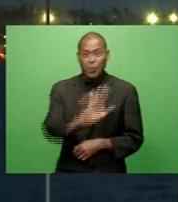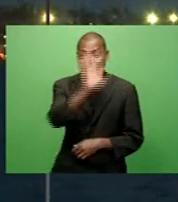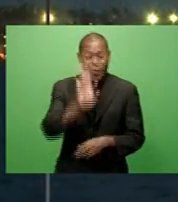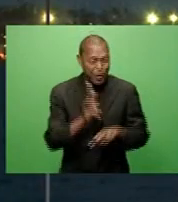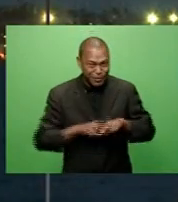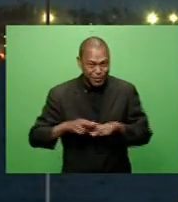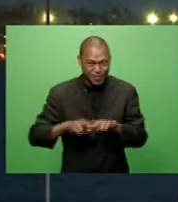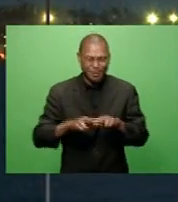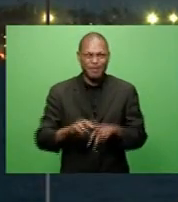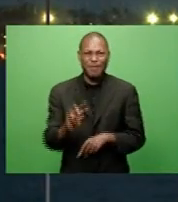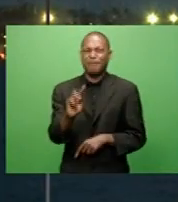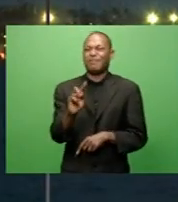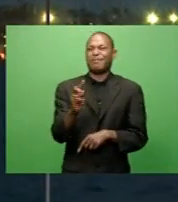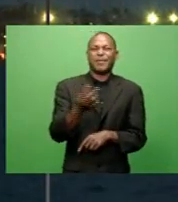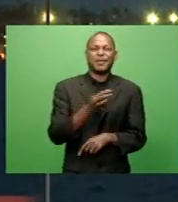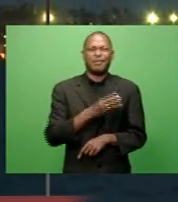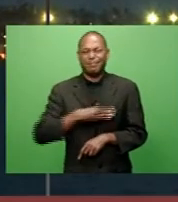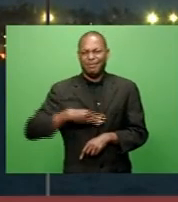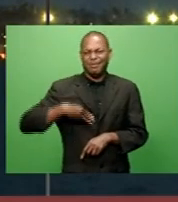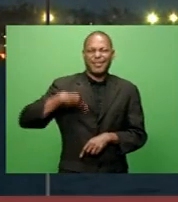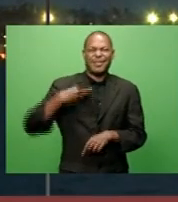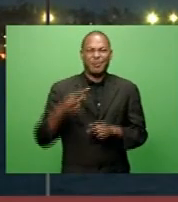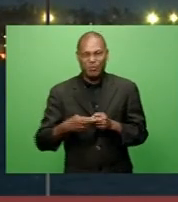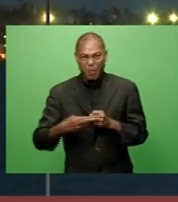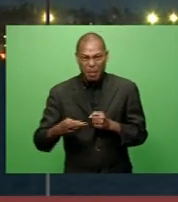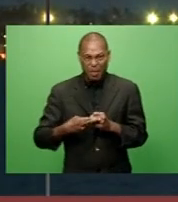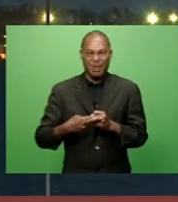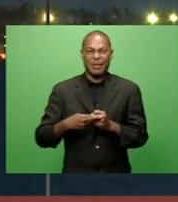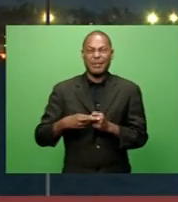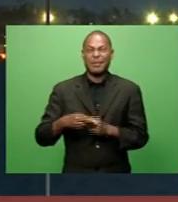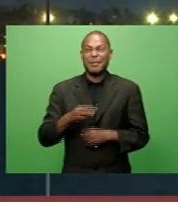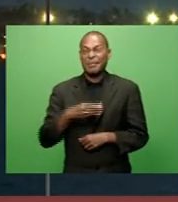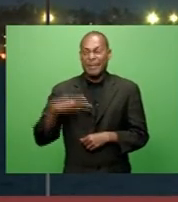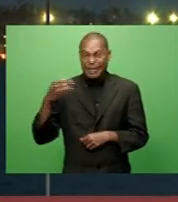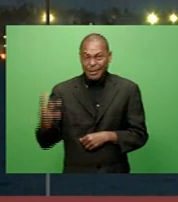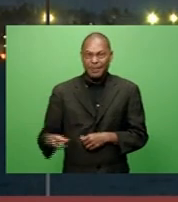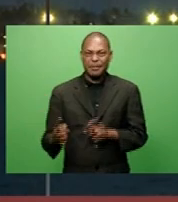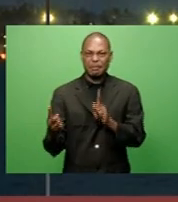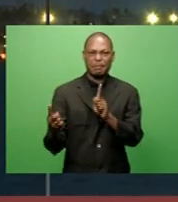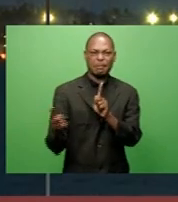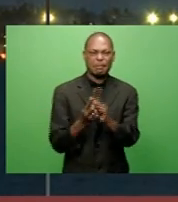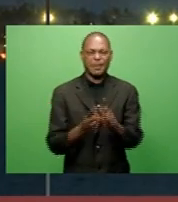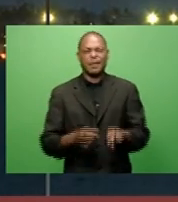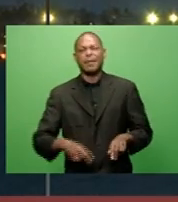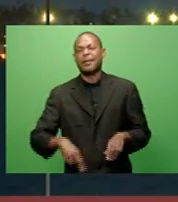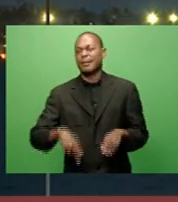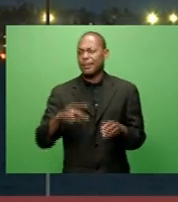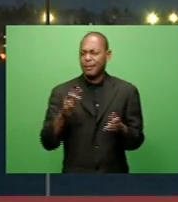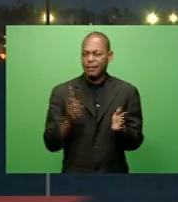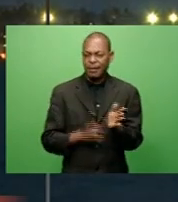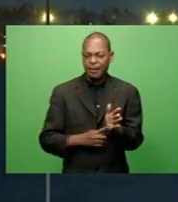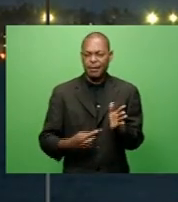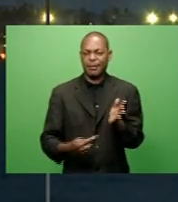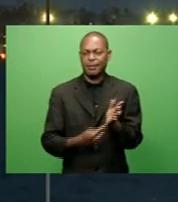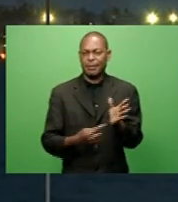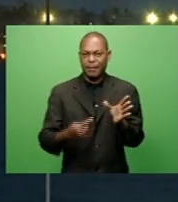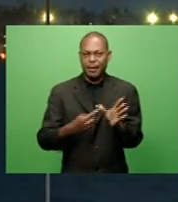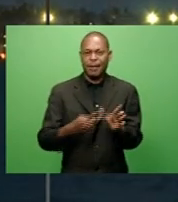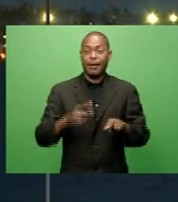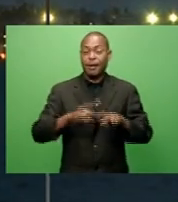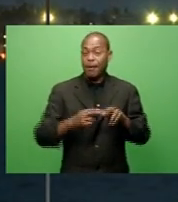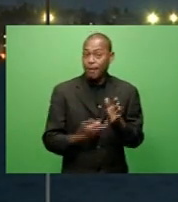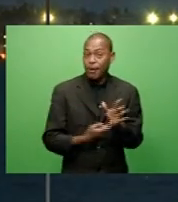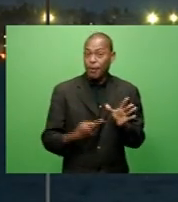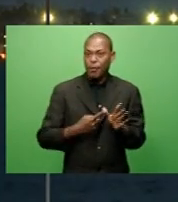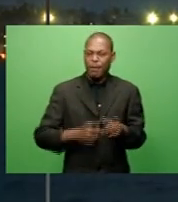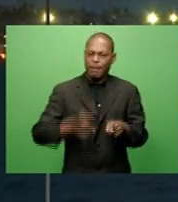First tonight, Infrastructure Minister Chone Osamate will meet with the Fiji Roads Authority and the Land Transport Authority to speed up the rehabilitation